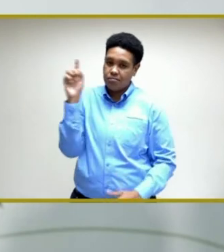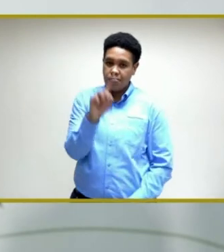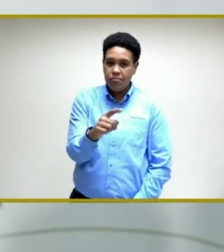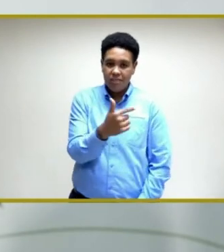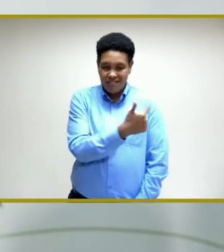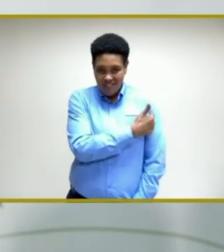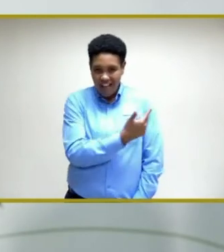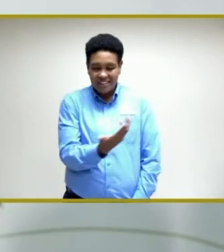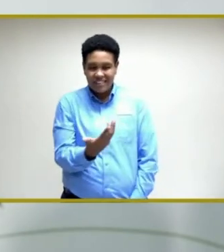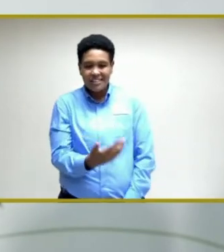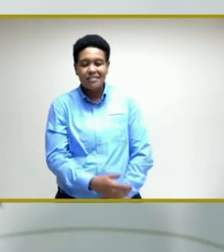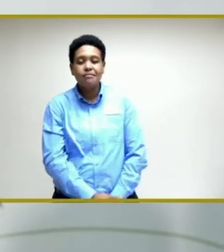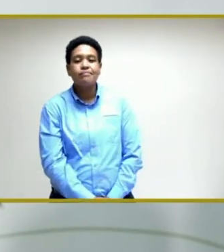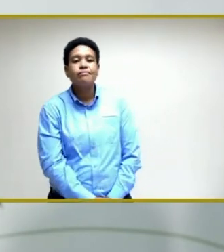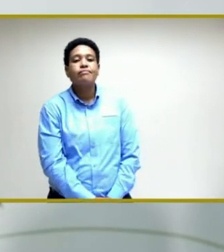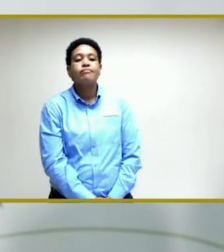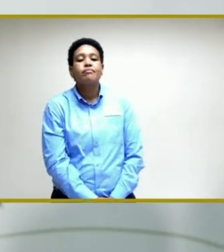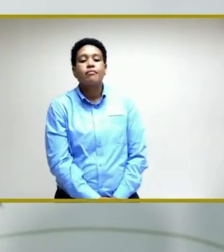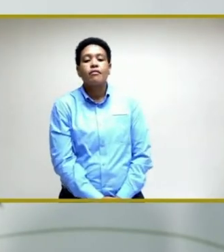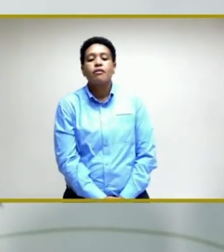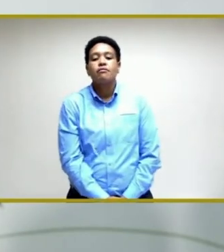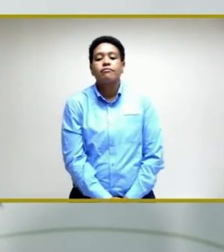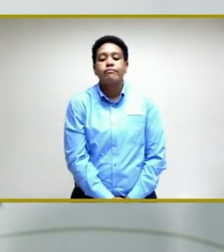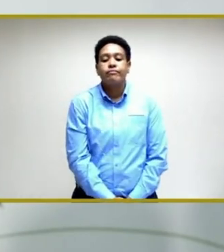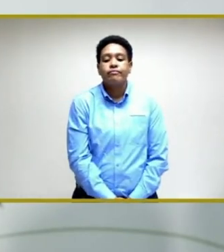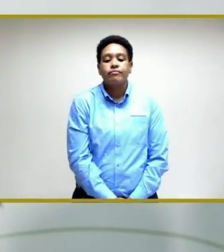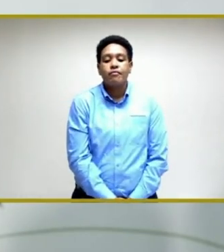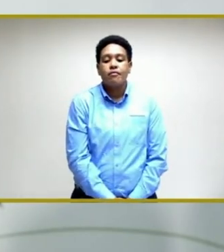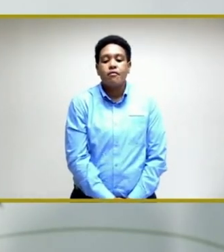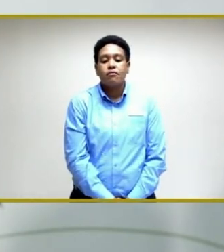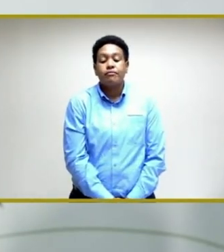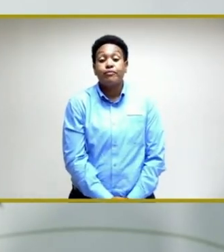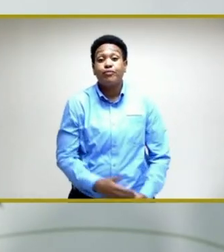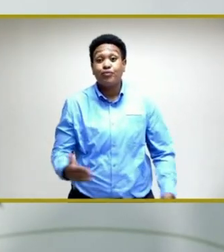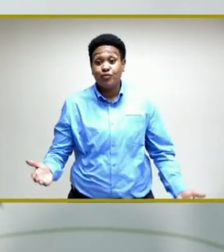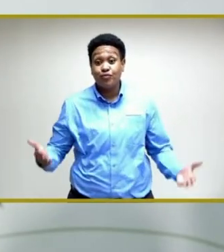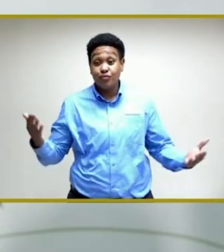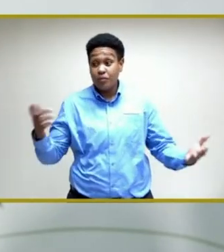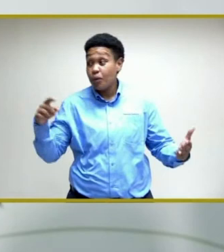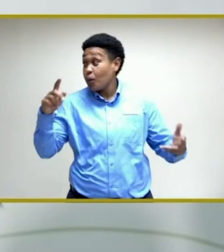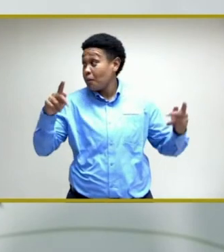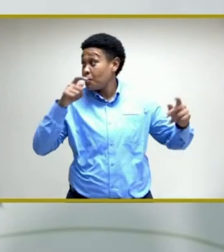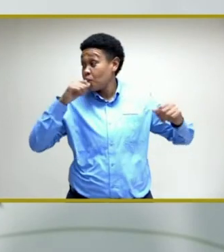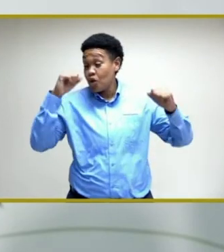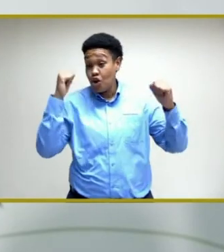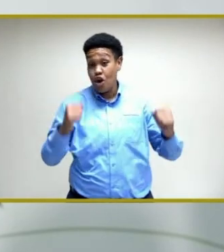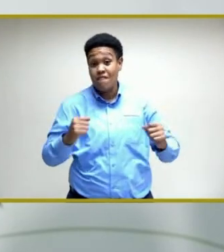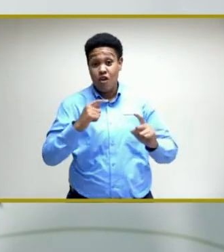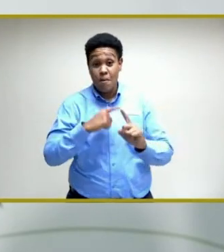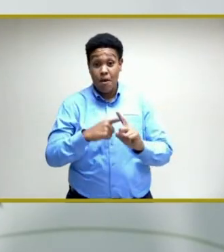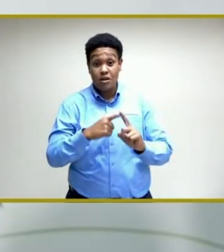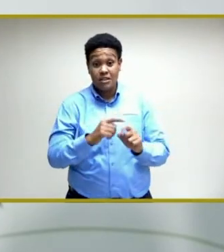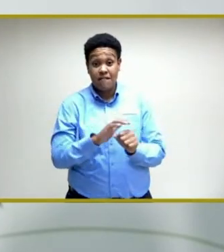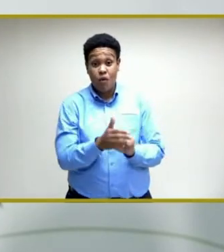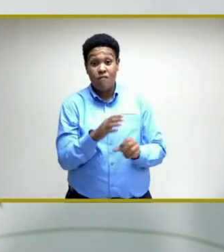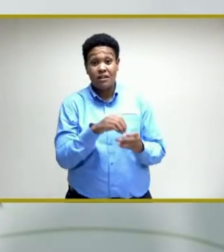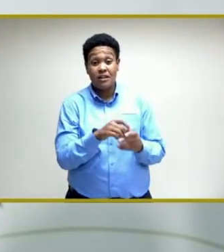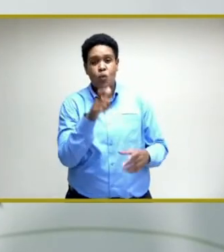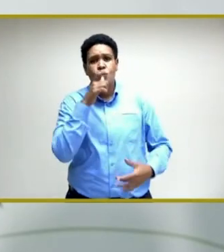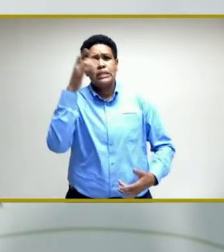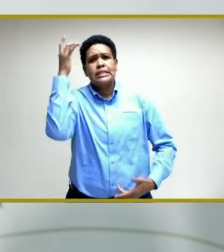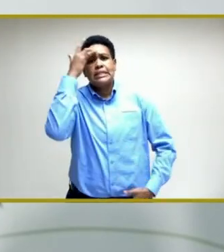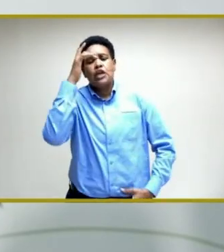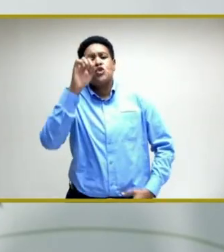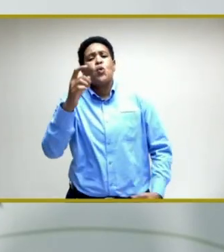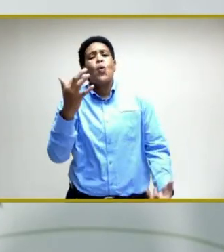So, the recommendation is that those persons that are confirmed positive, that are ill, should